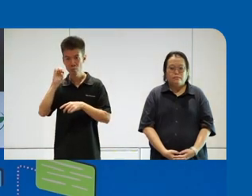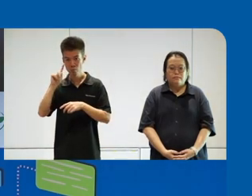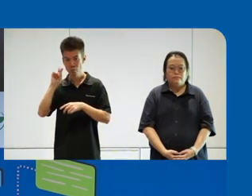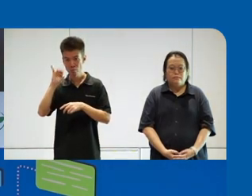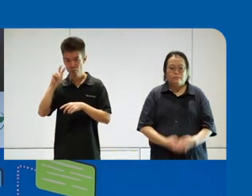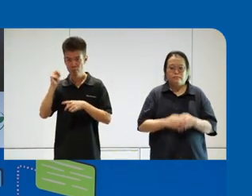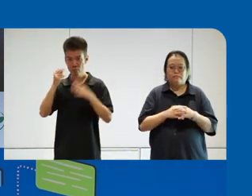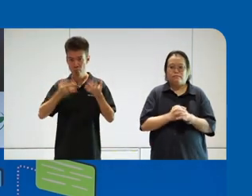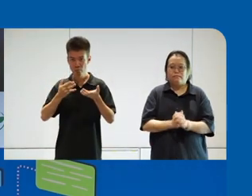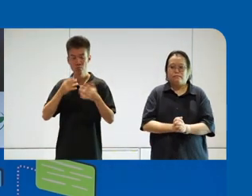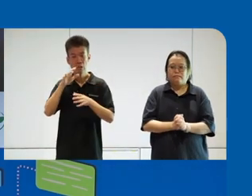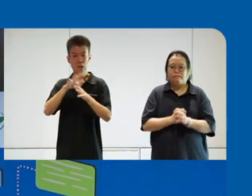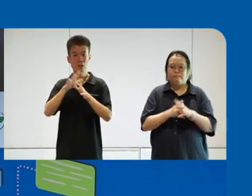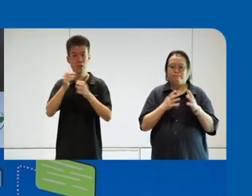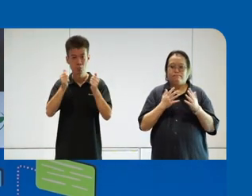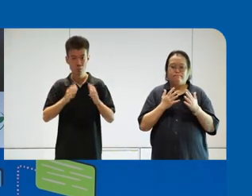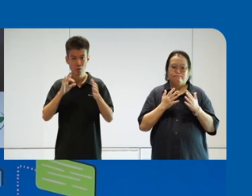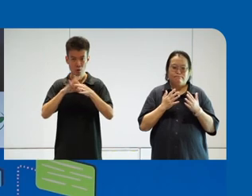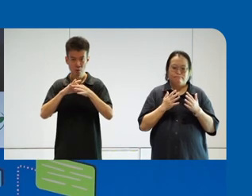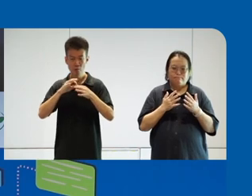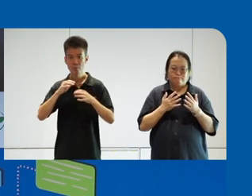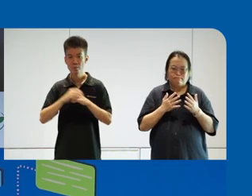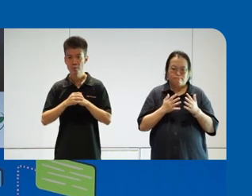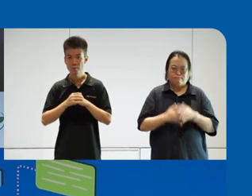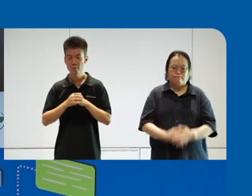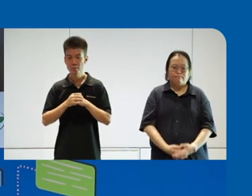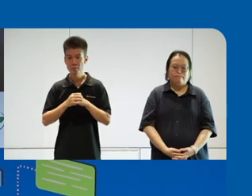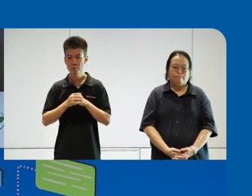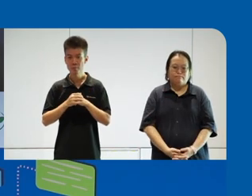a warm welcome. Senior Manager of Land Transport Authority.